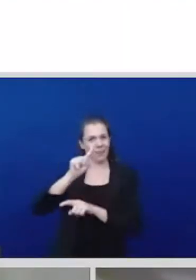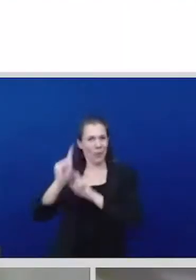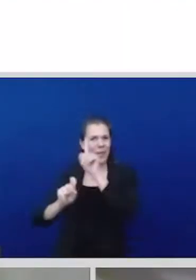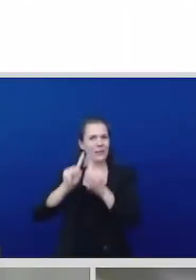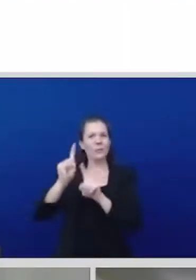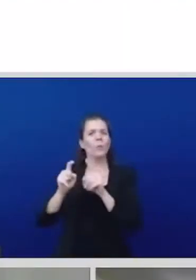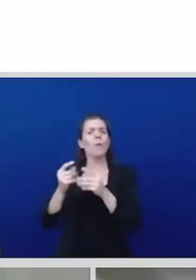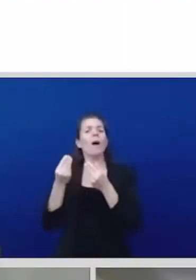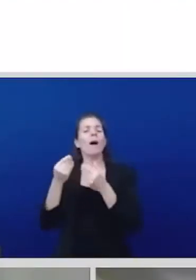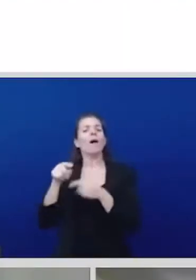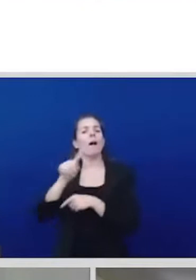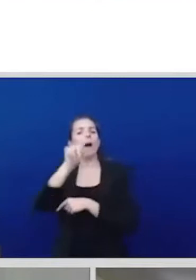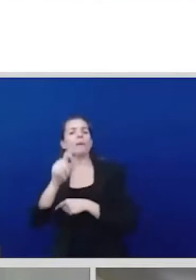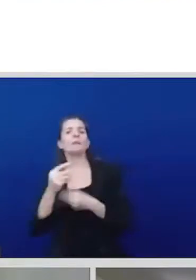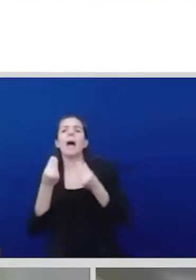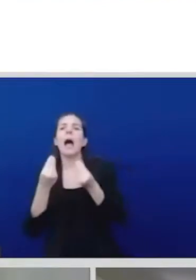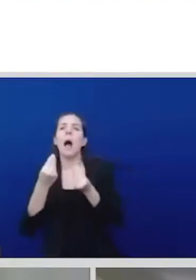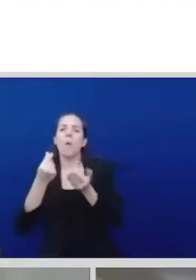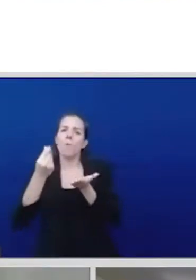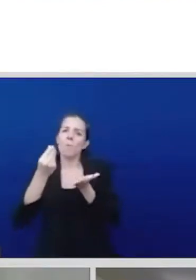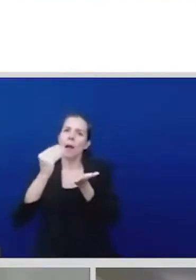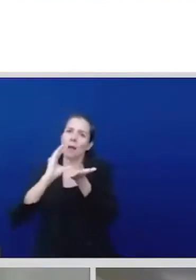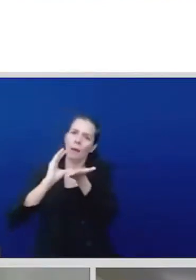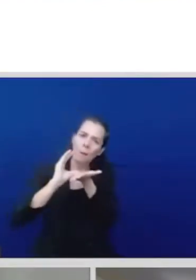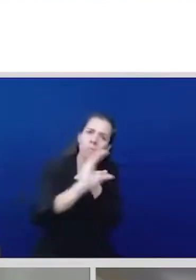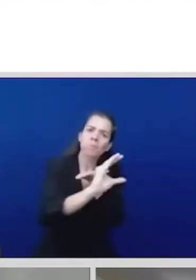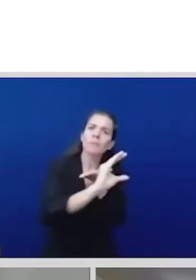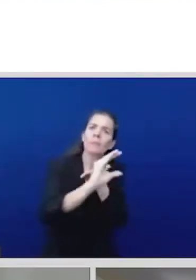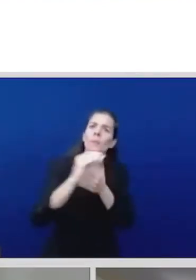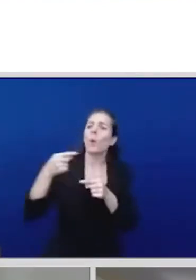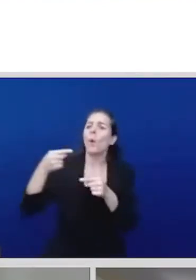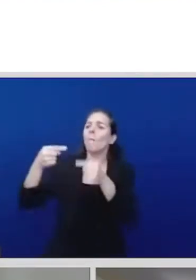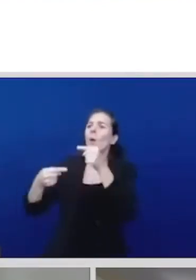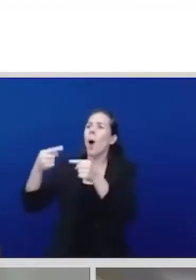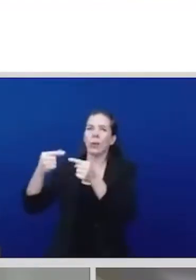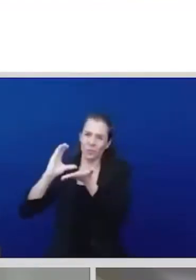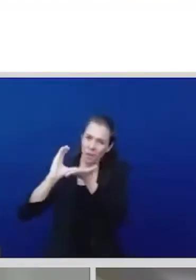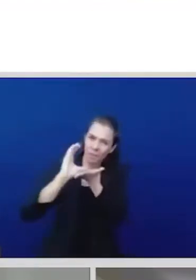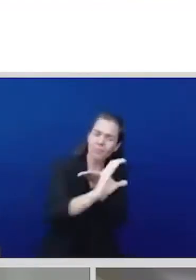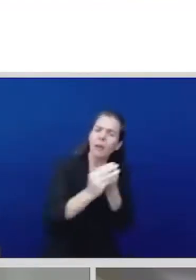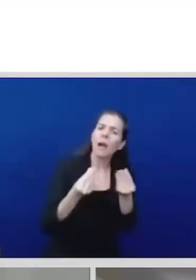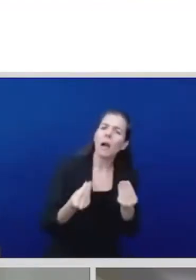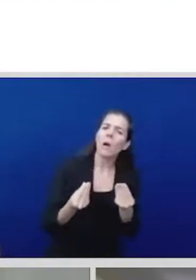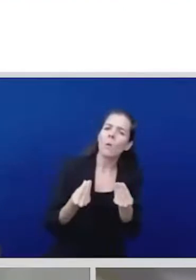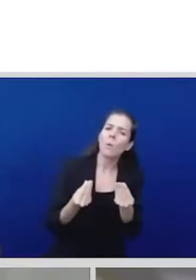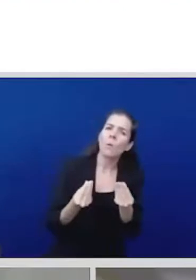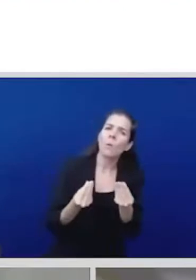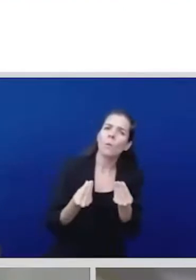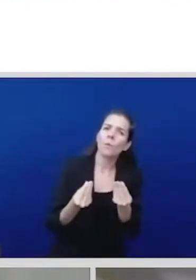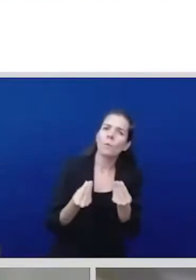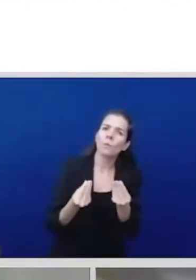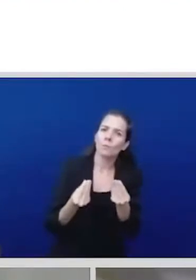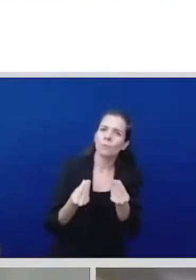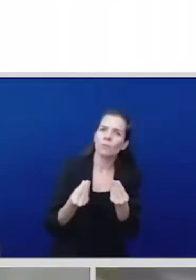here? So we are almost closing the meeting today, this panel, and the idea